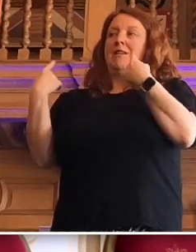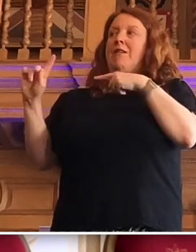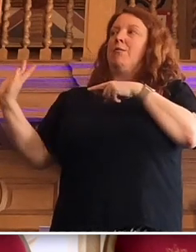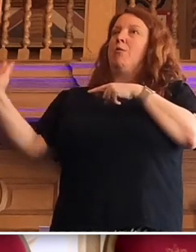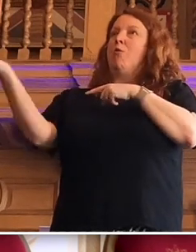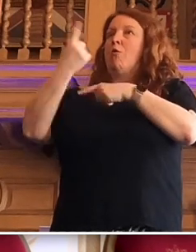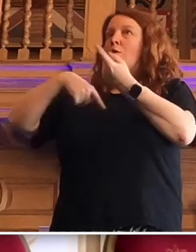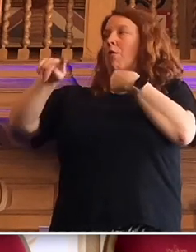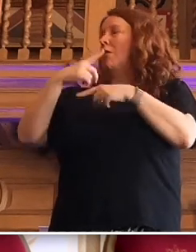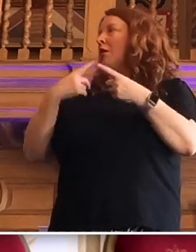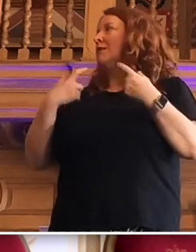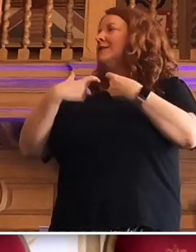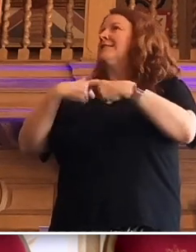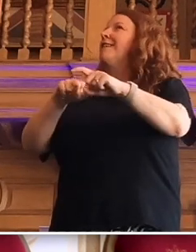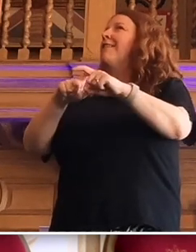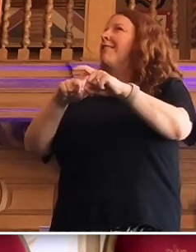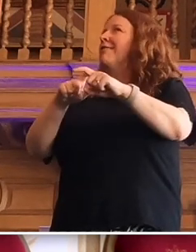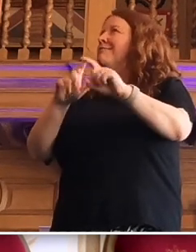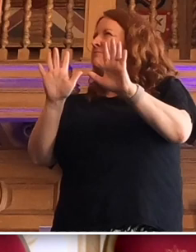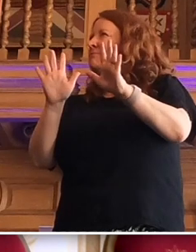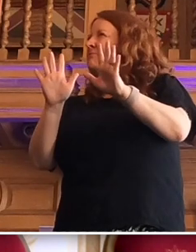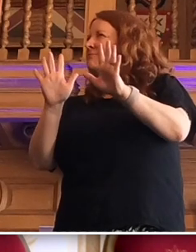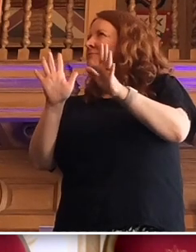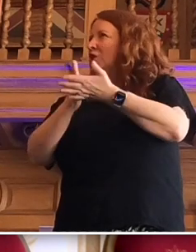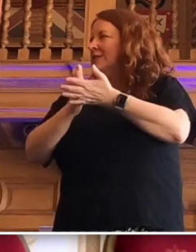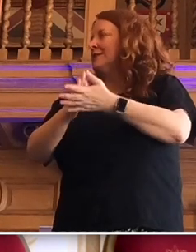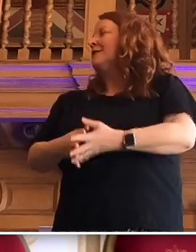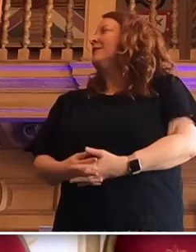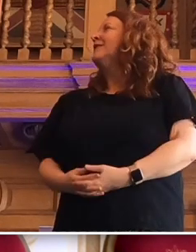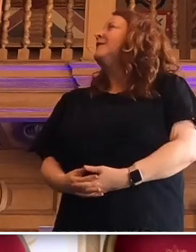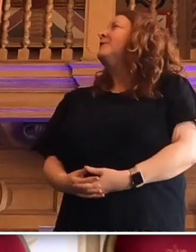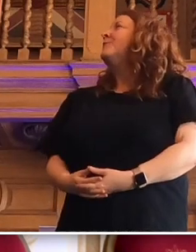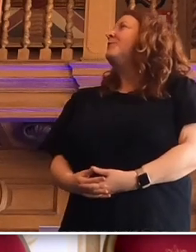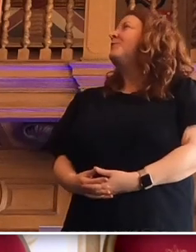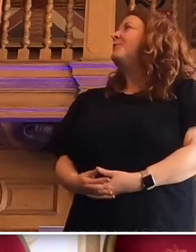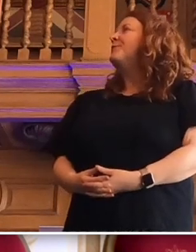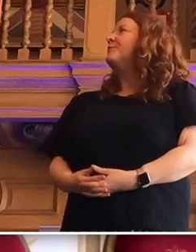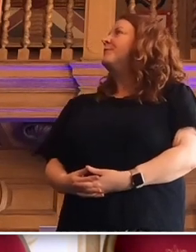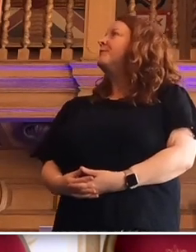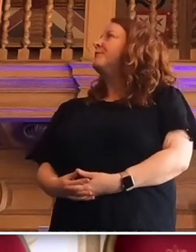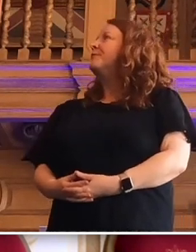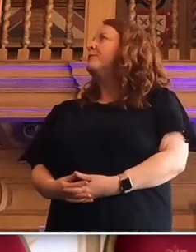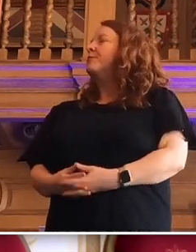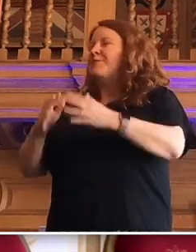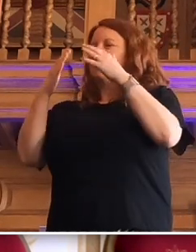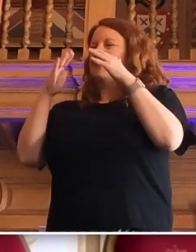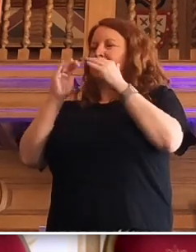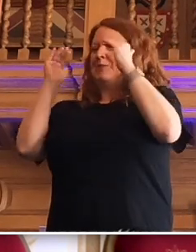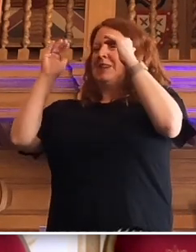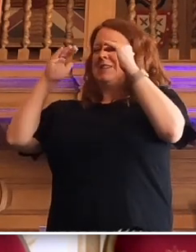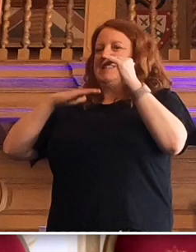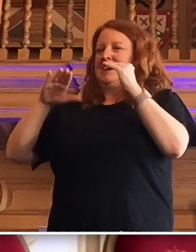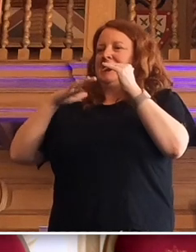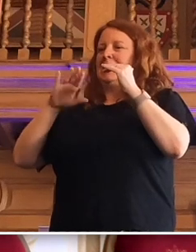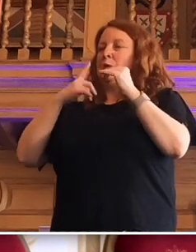of us, still just with effort proportionate to need. We say